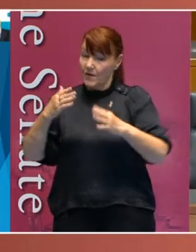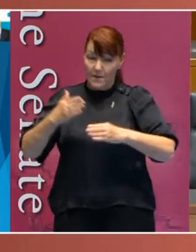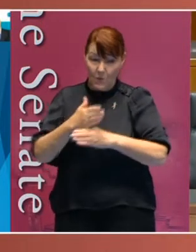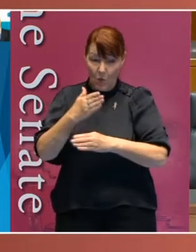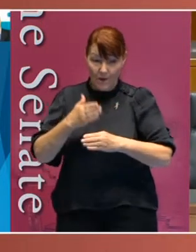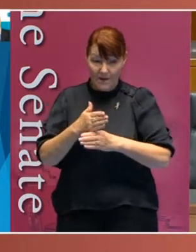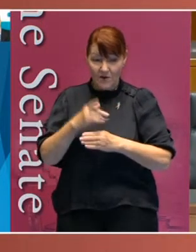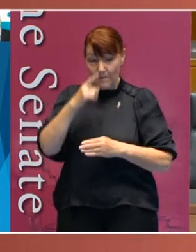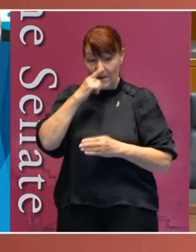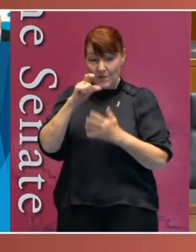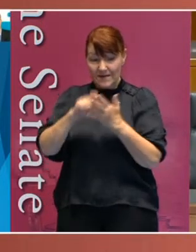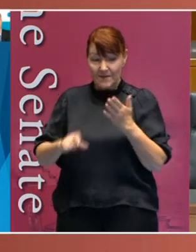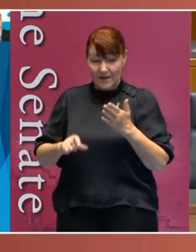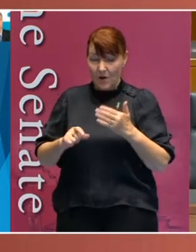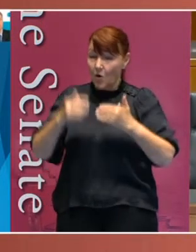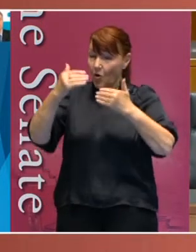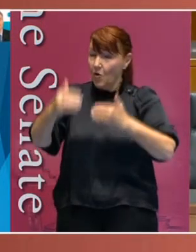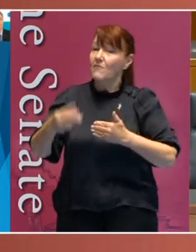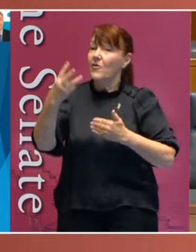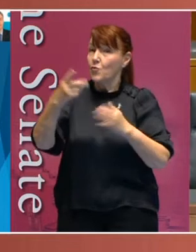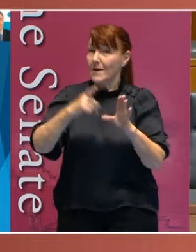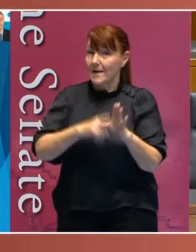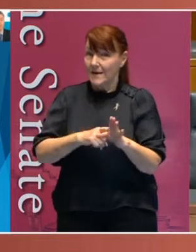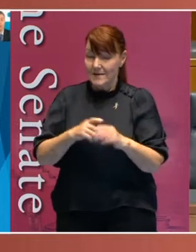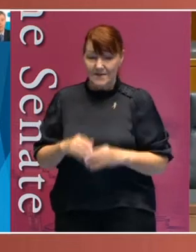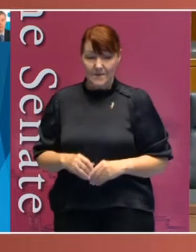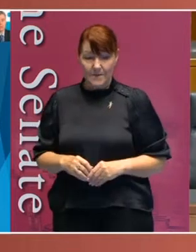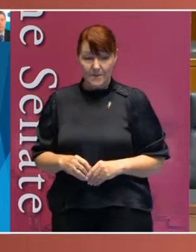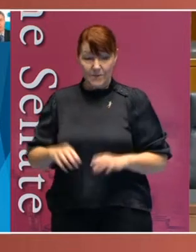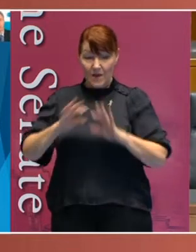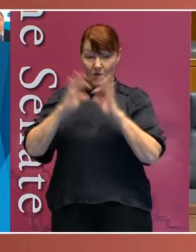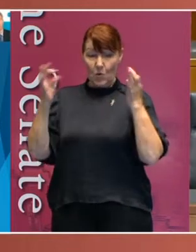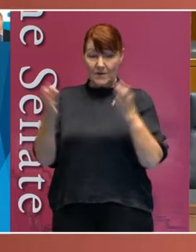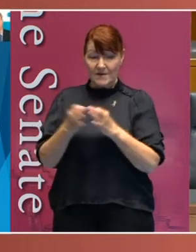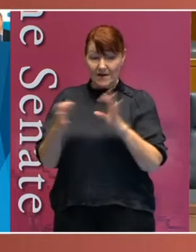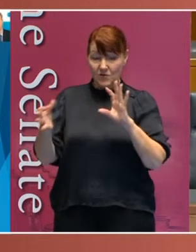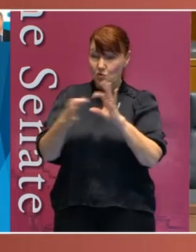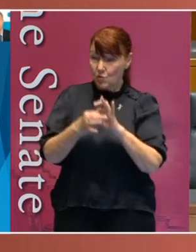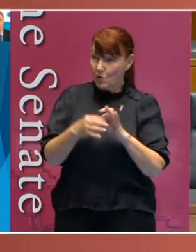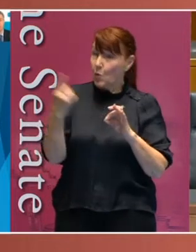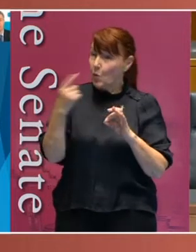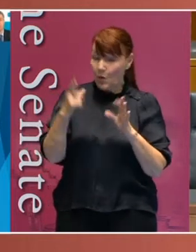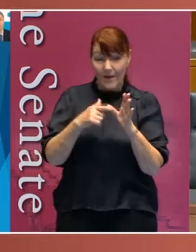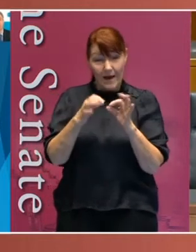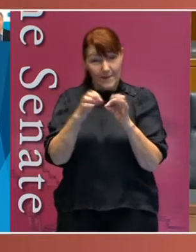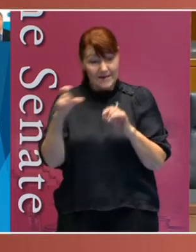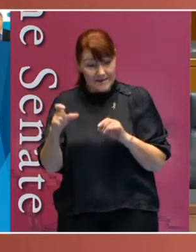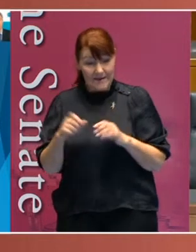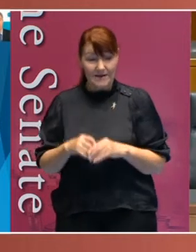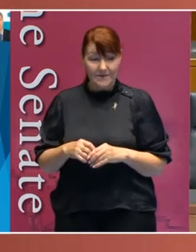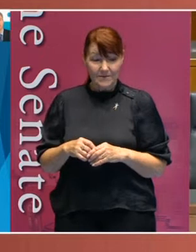with disability over a three year period. The organisations that have joined include the ABC,